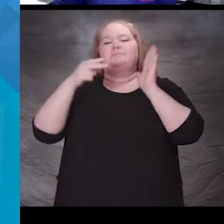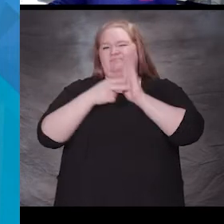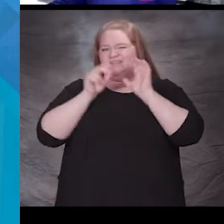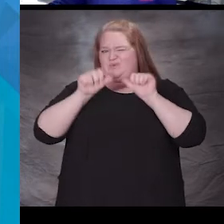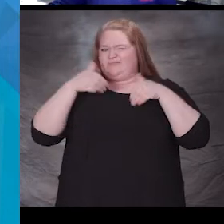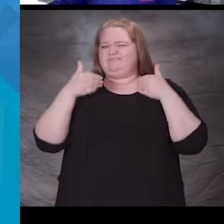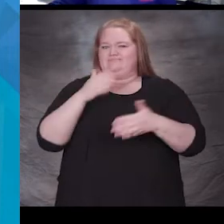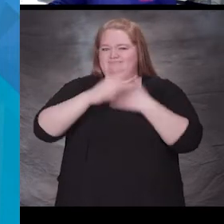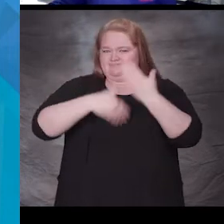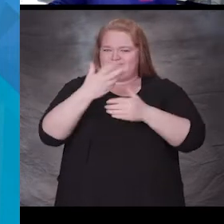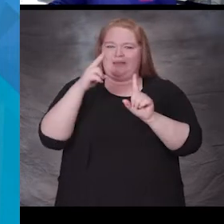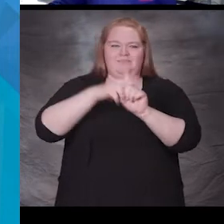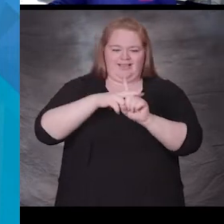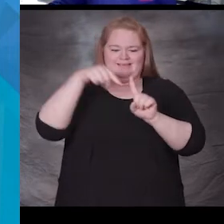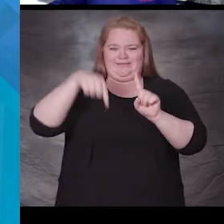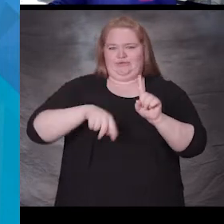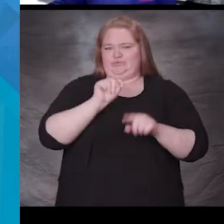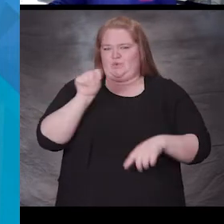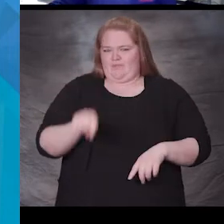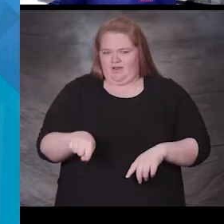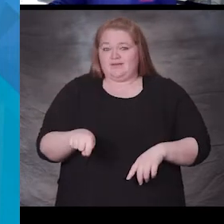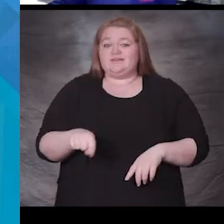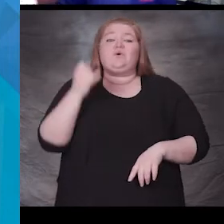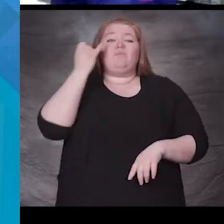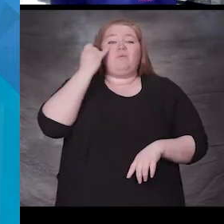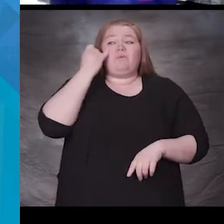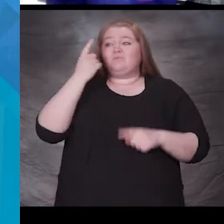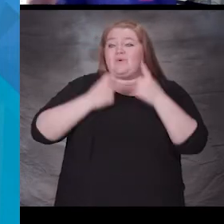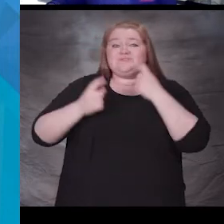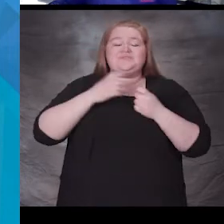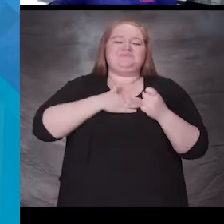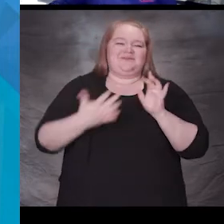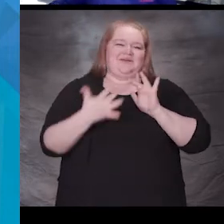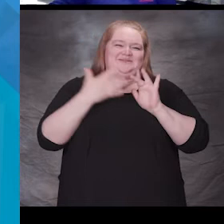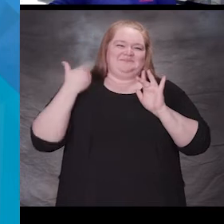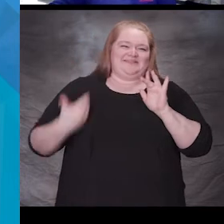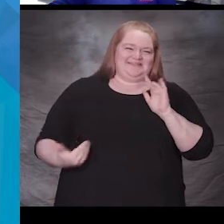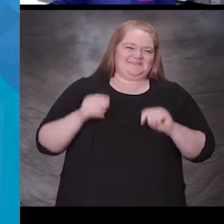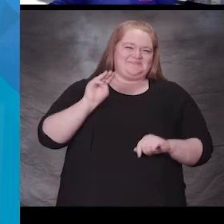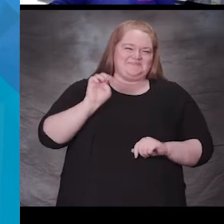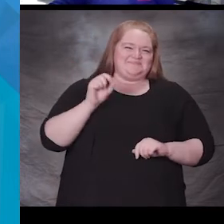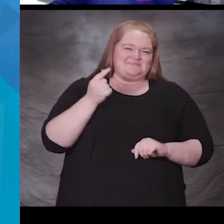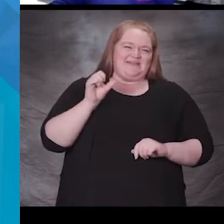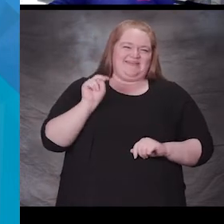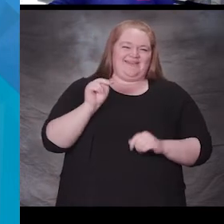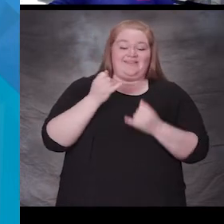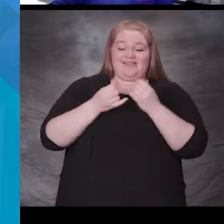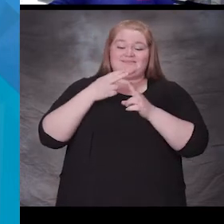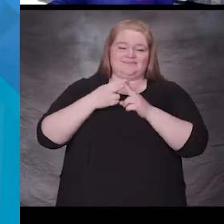So if you have any questions, please feel free to reach out to me, Megan Clark, about choice enrollment.